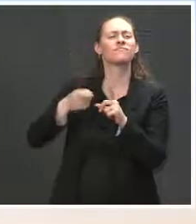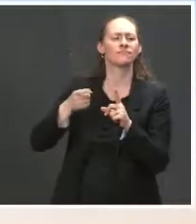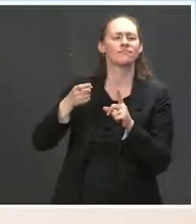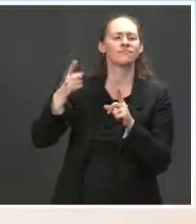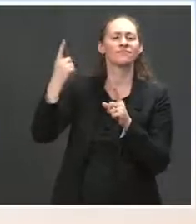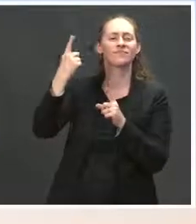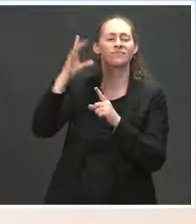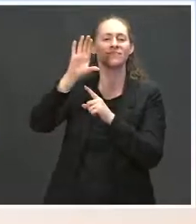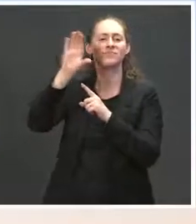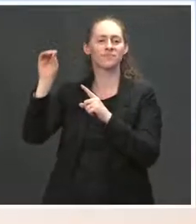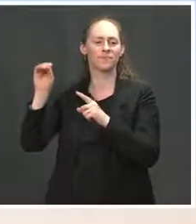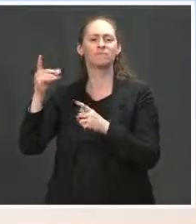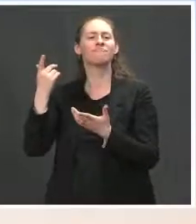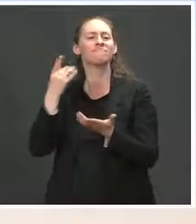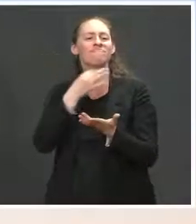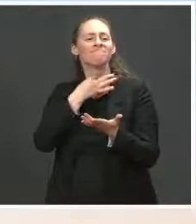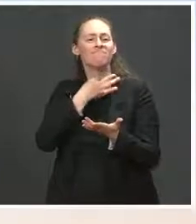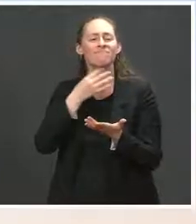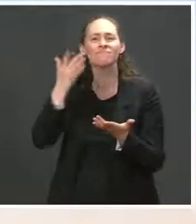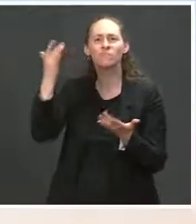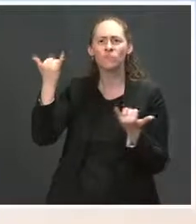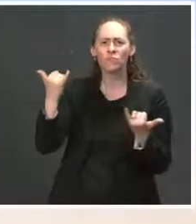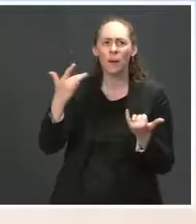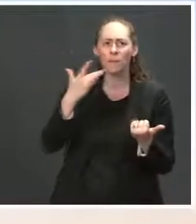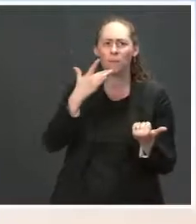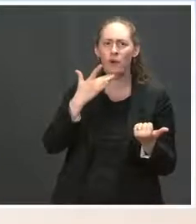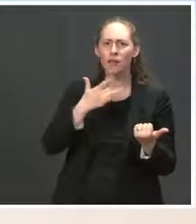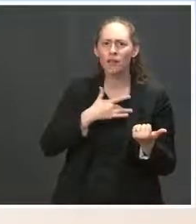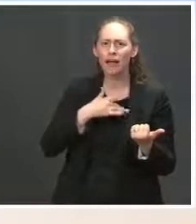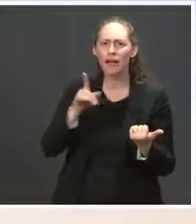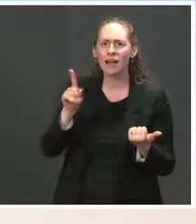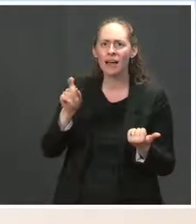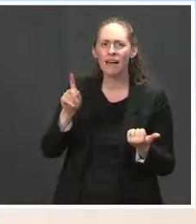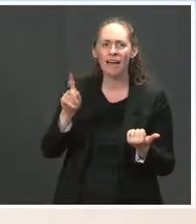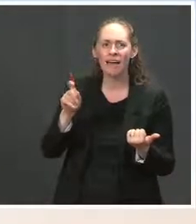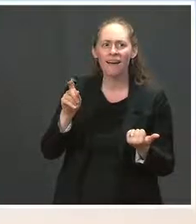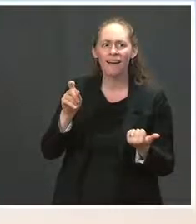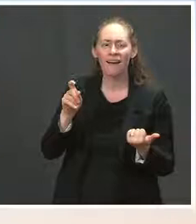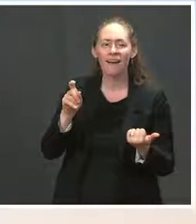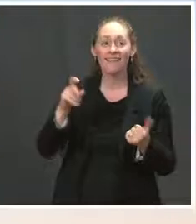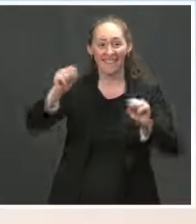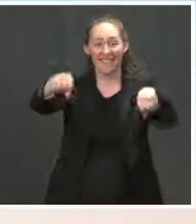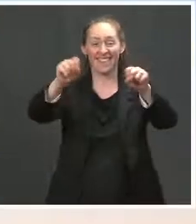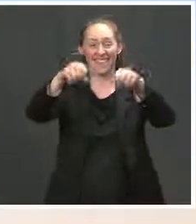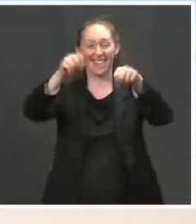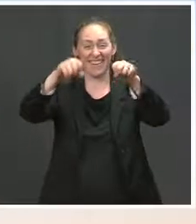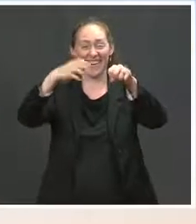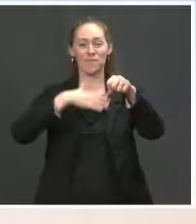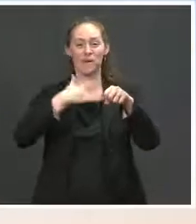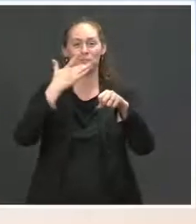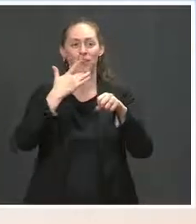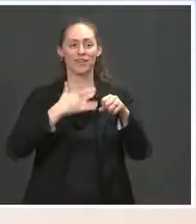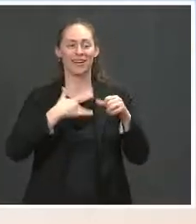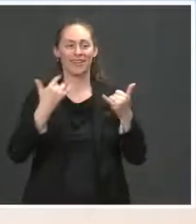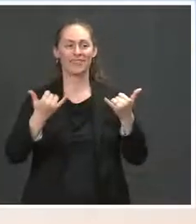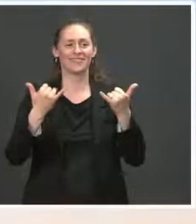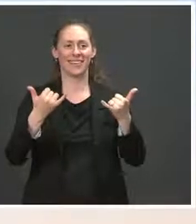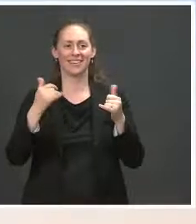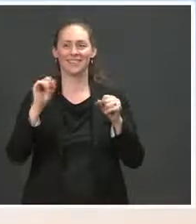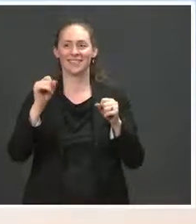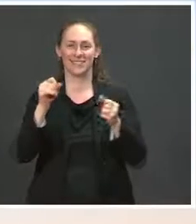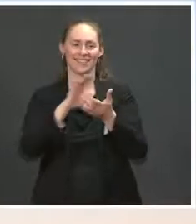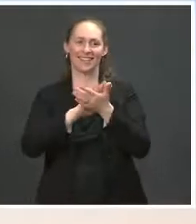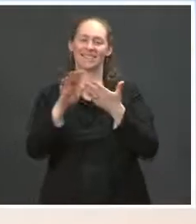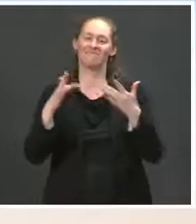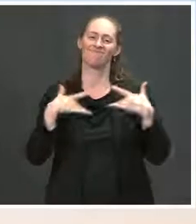Oh, we can't hear you. Uh-oh. got it. Sorry. It is my birthday today, so it's a neat opportunity to be here. Thank you for having me. Well,